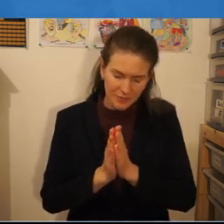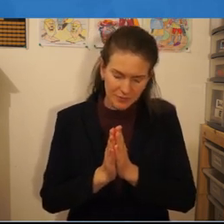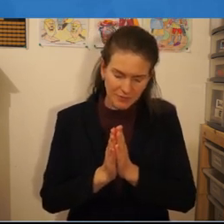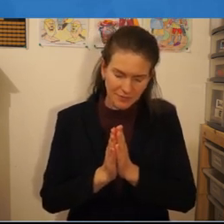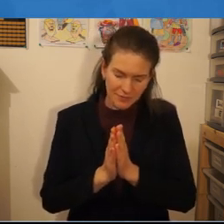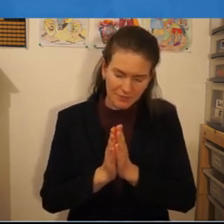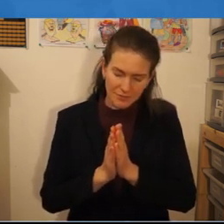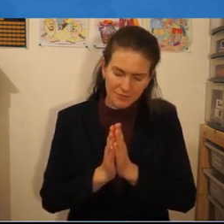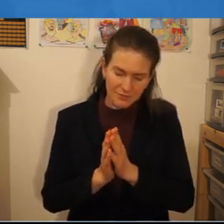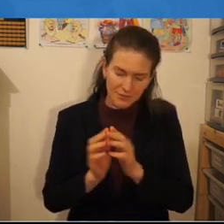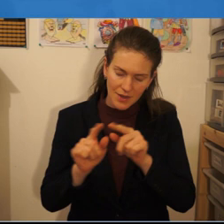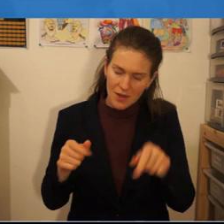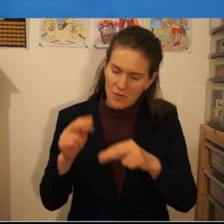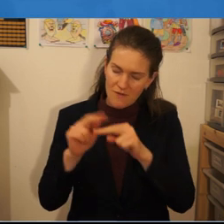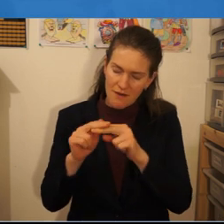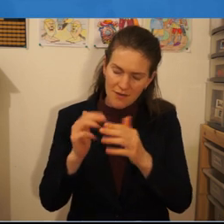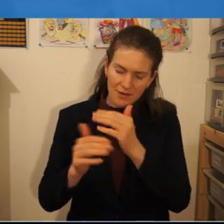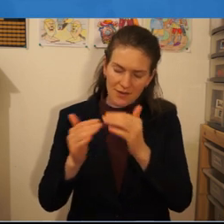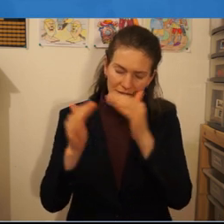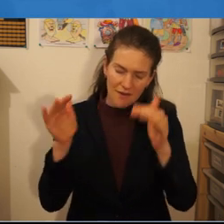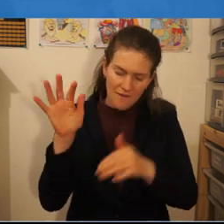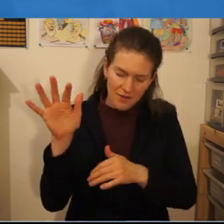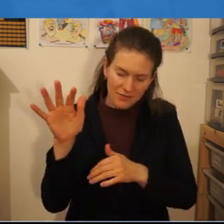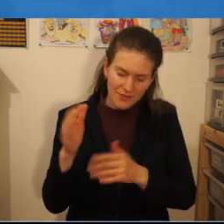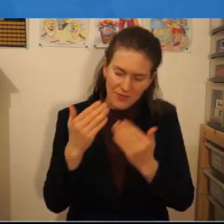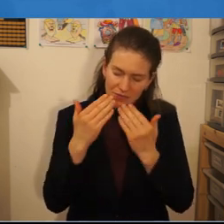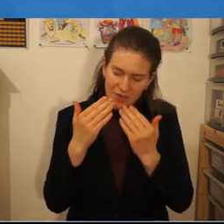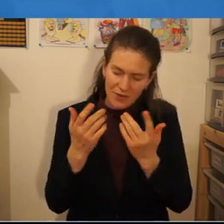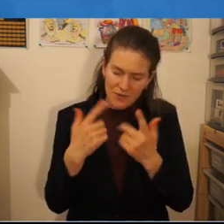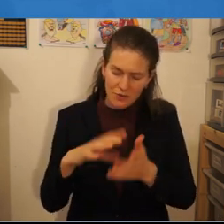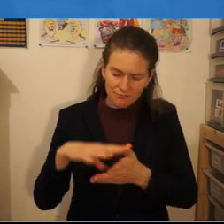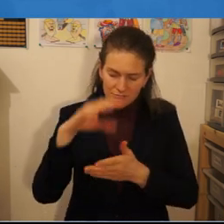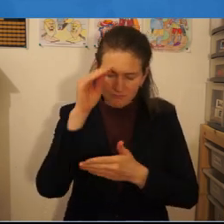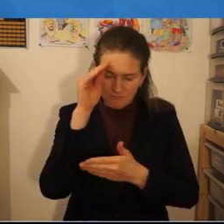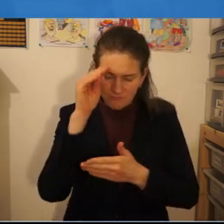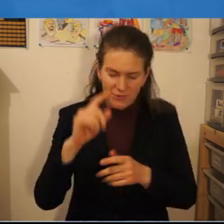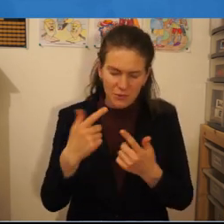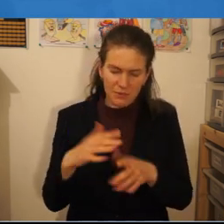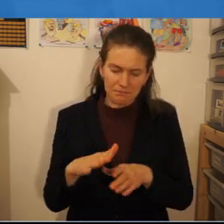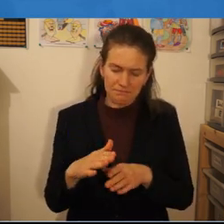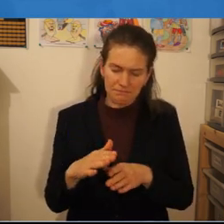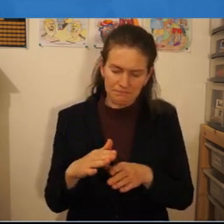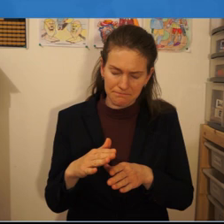our dear father in heaven we thank thee for the lesson we have had